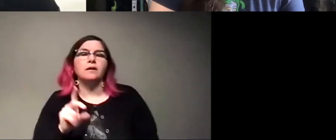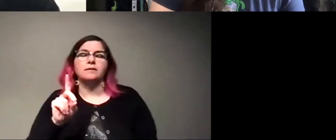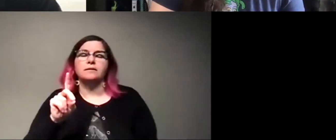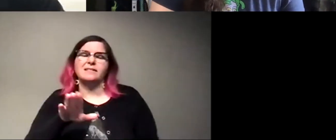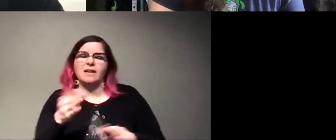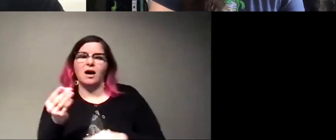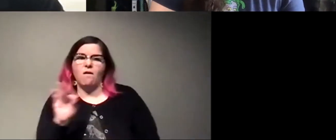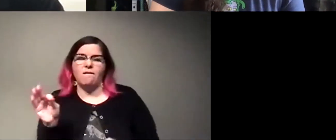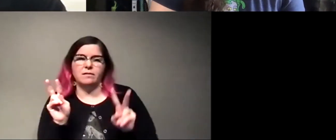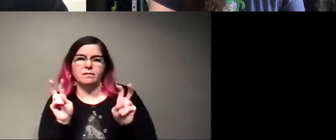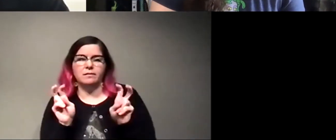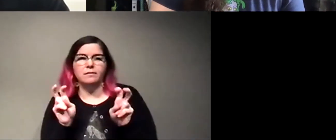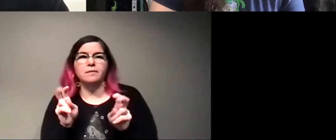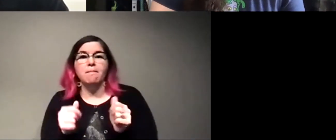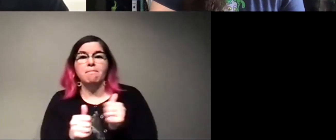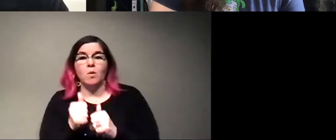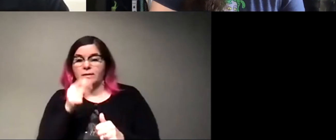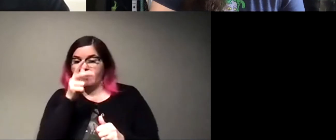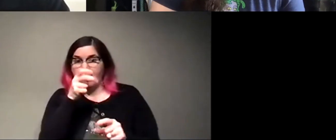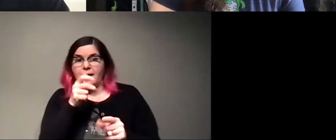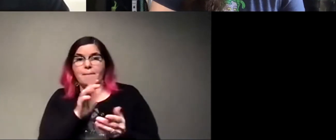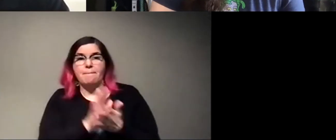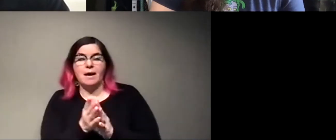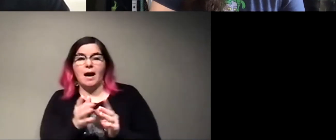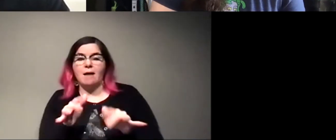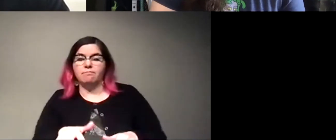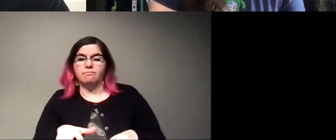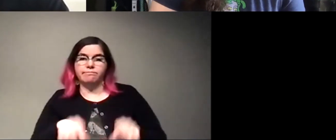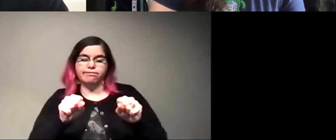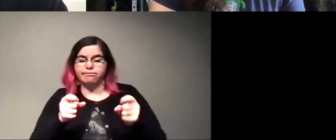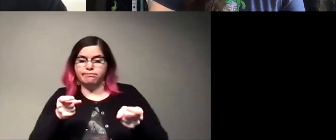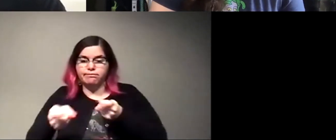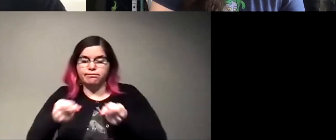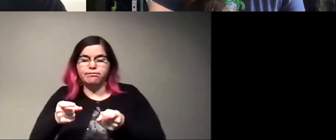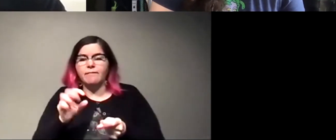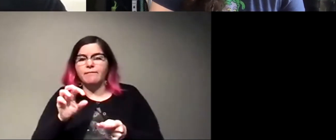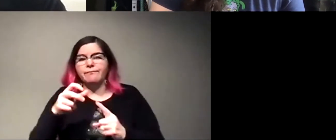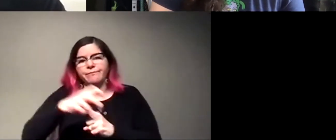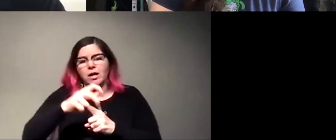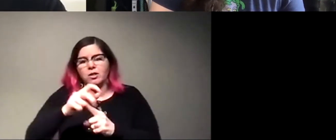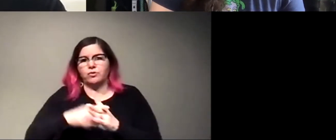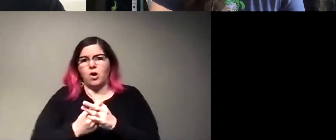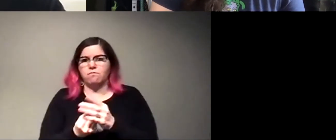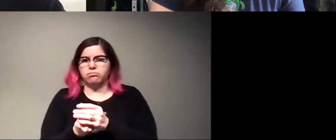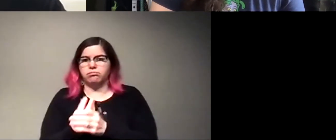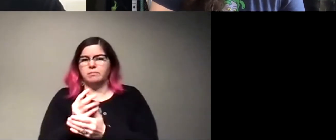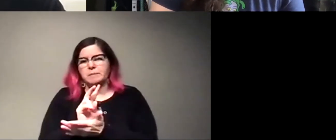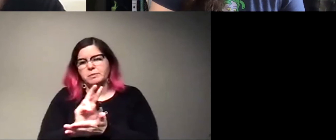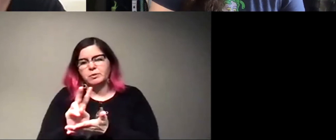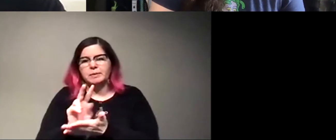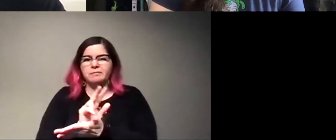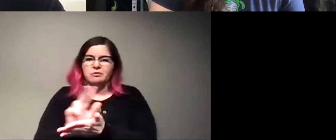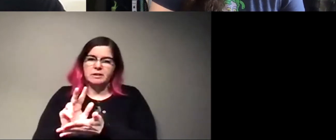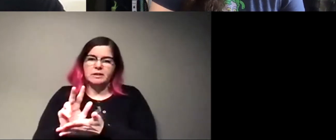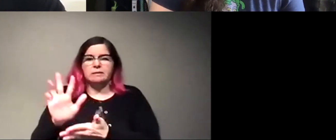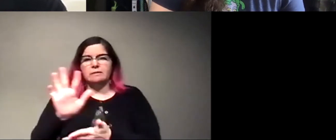uh, basically most of the ants become manipulated and the fungus starts to grow. Right. So around two weeks to three weeks